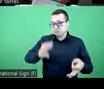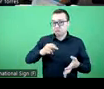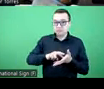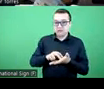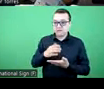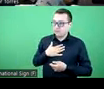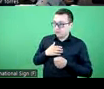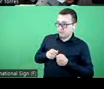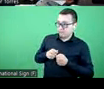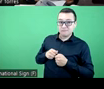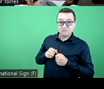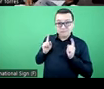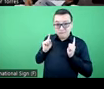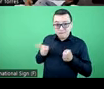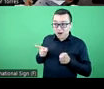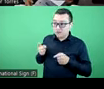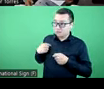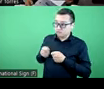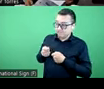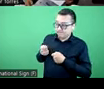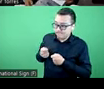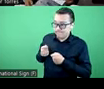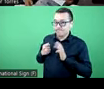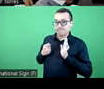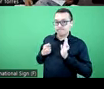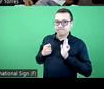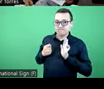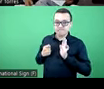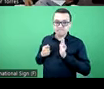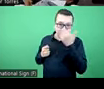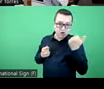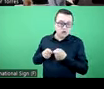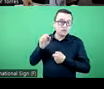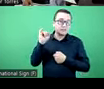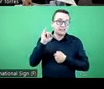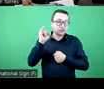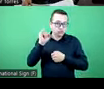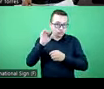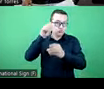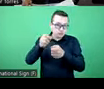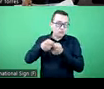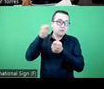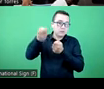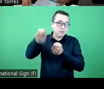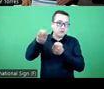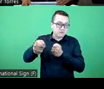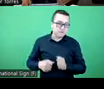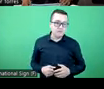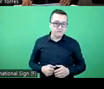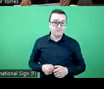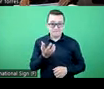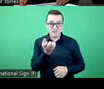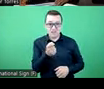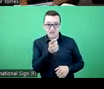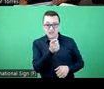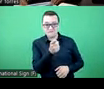make use of the mandatory